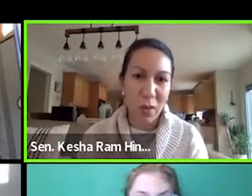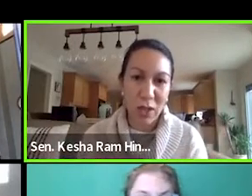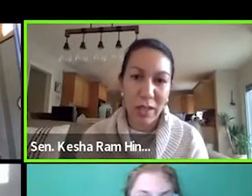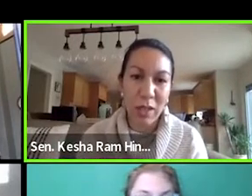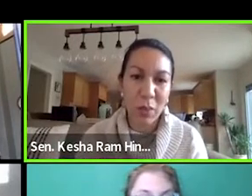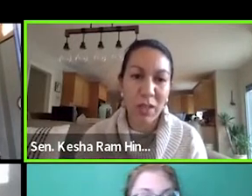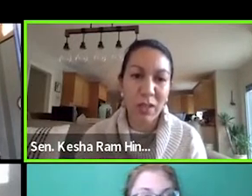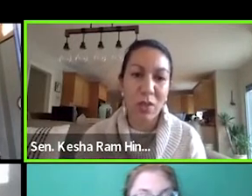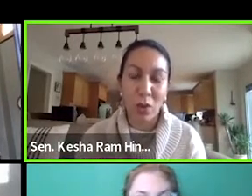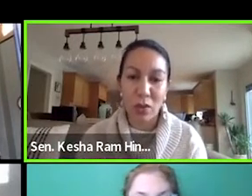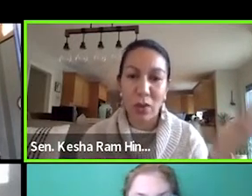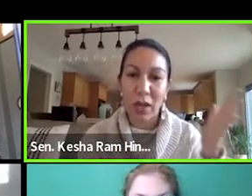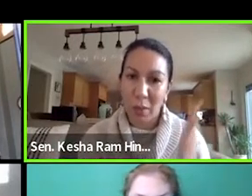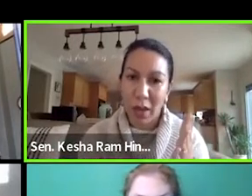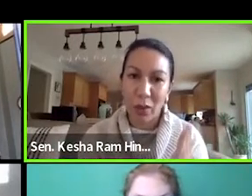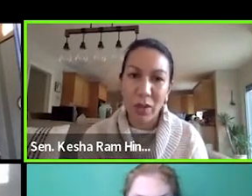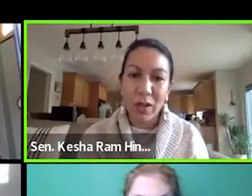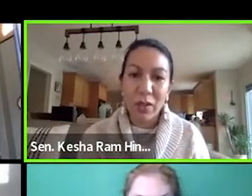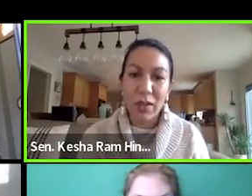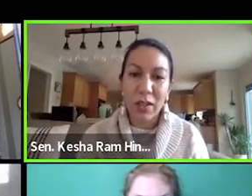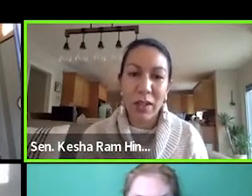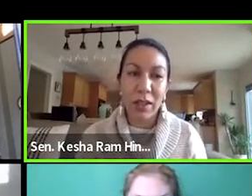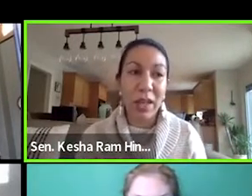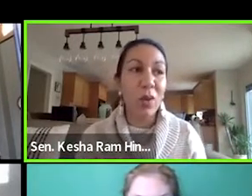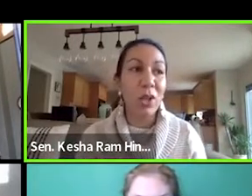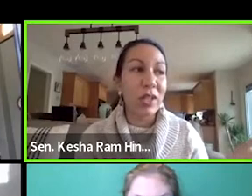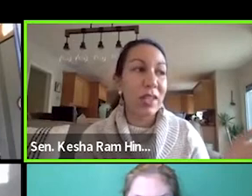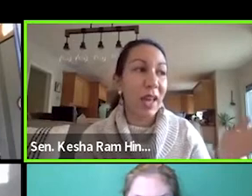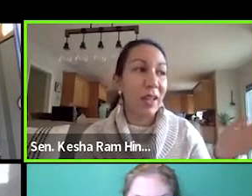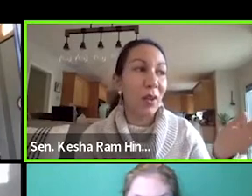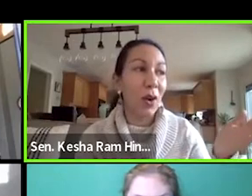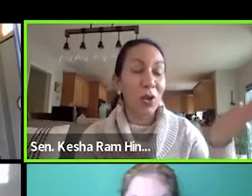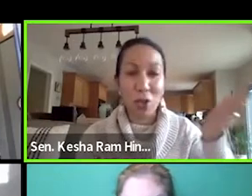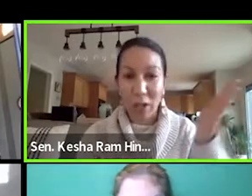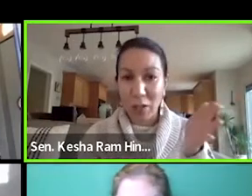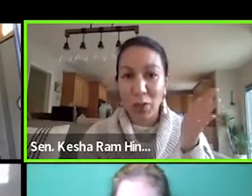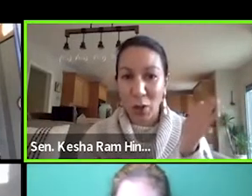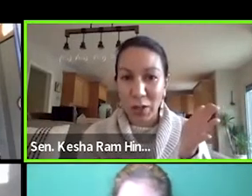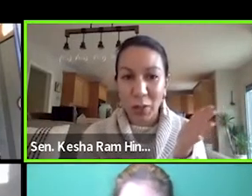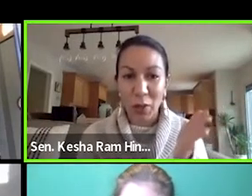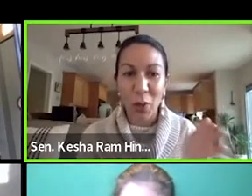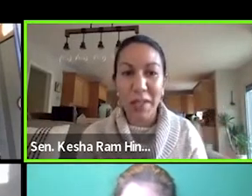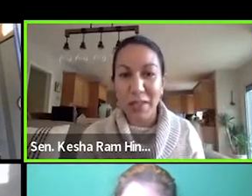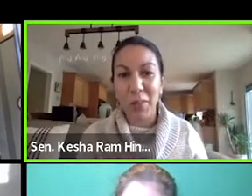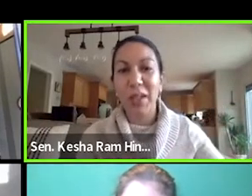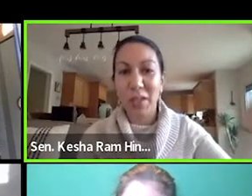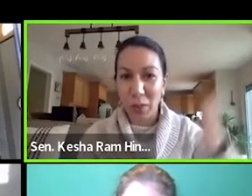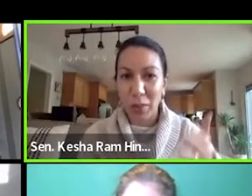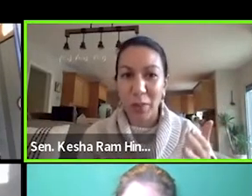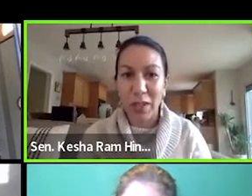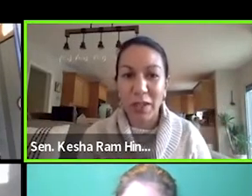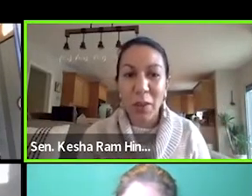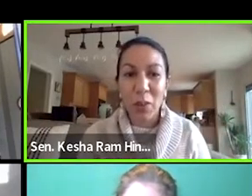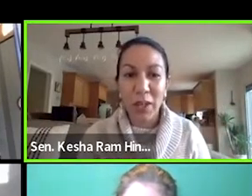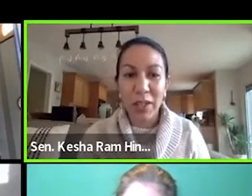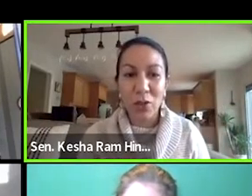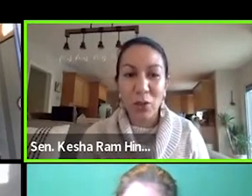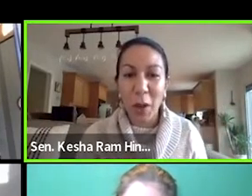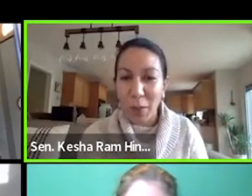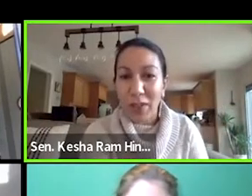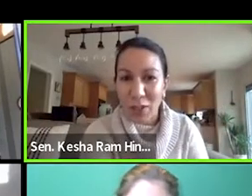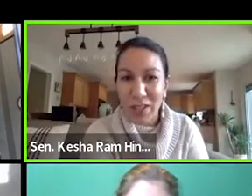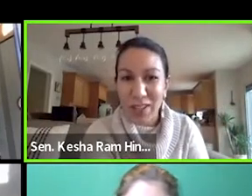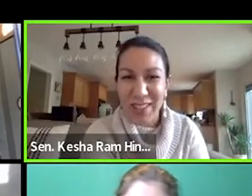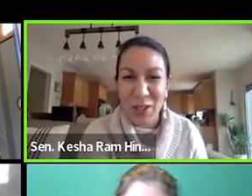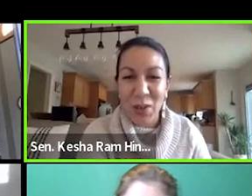or a language access plan is to also think about languages that are just starting to be requested because we may be bringing